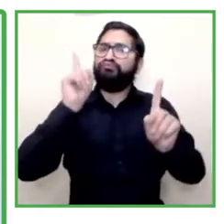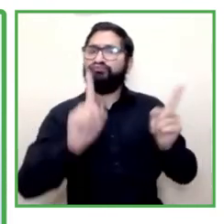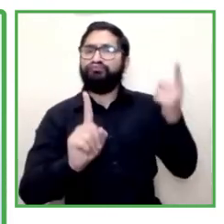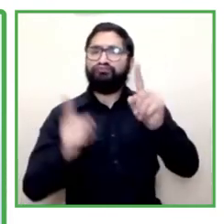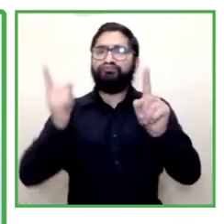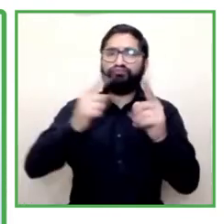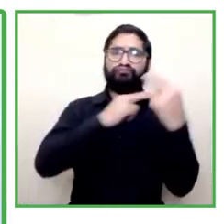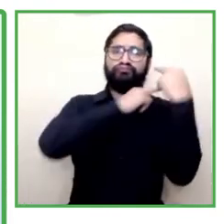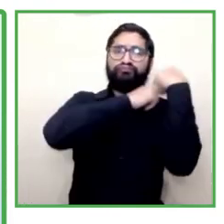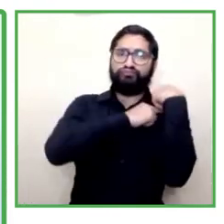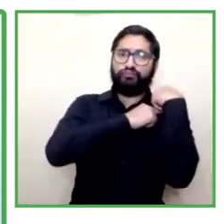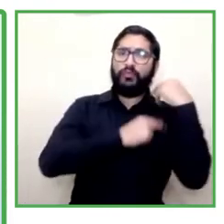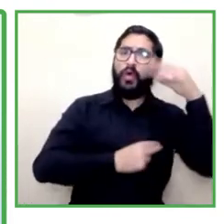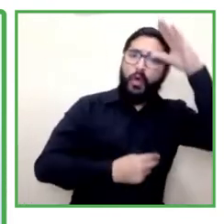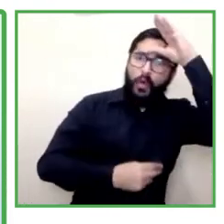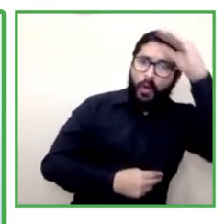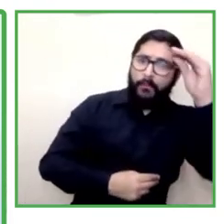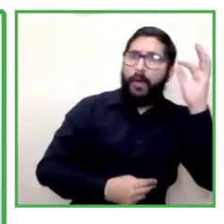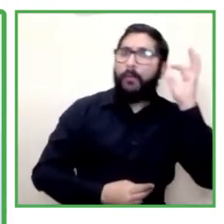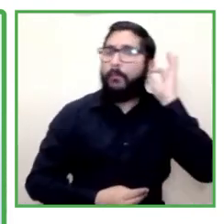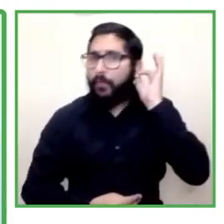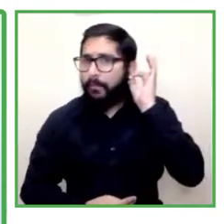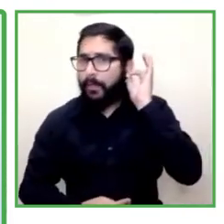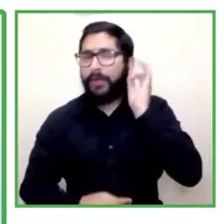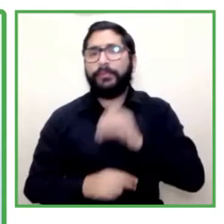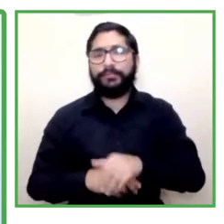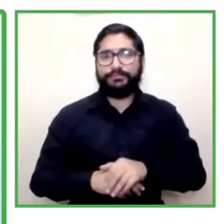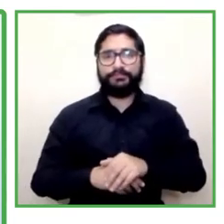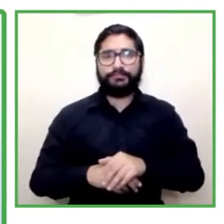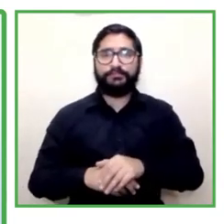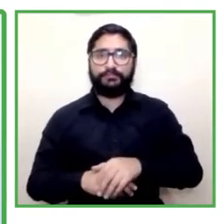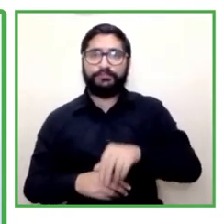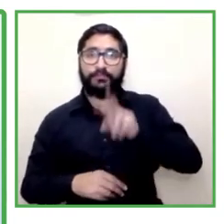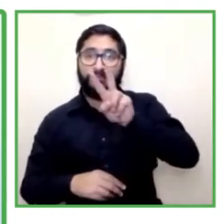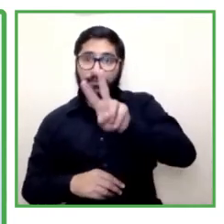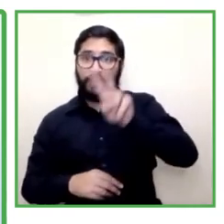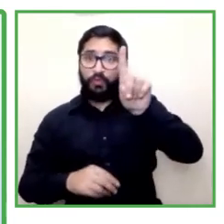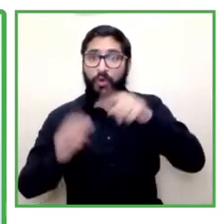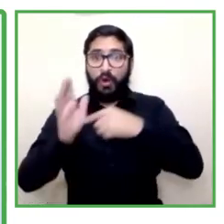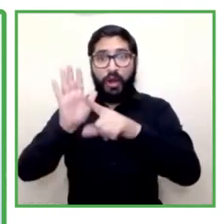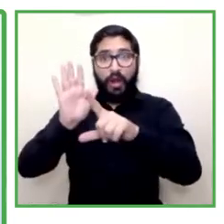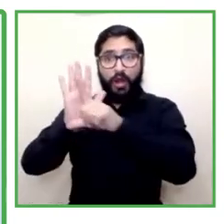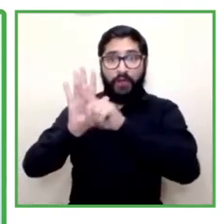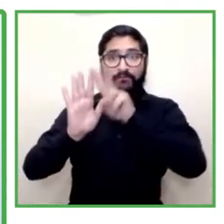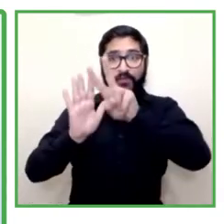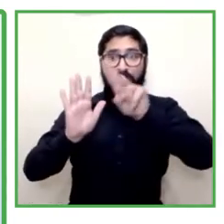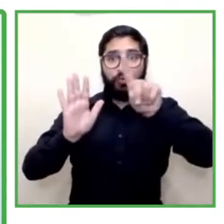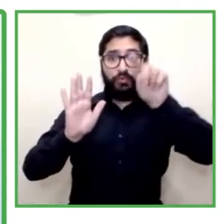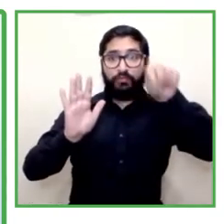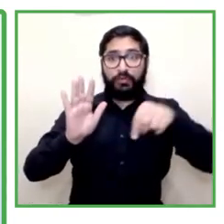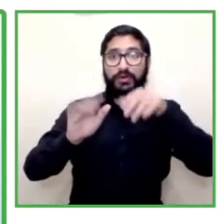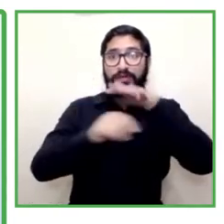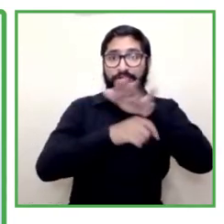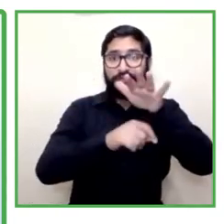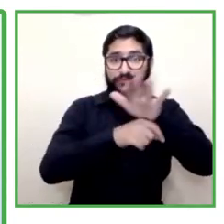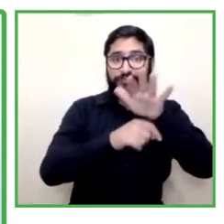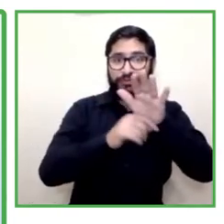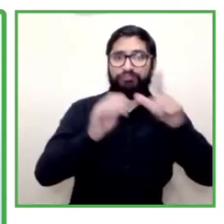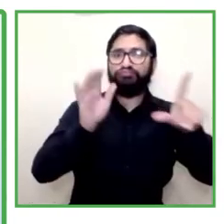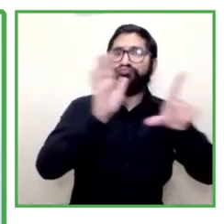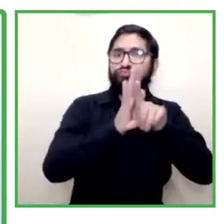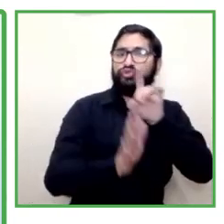recruitment data by the law 2000015 where